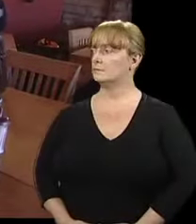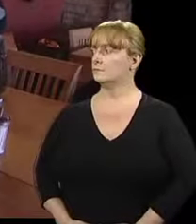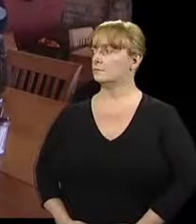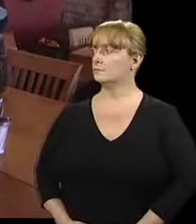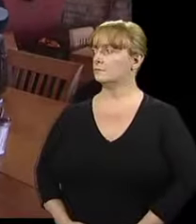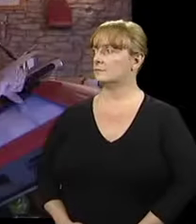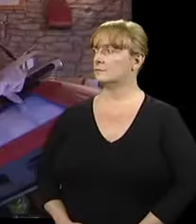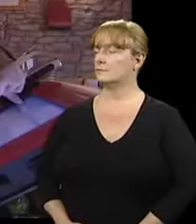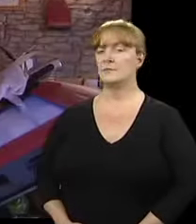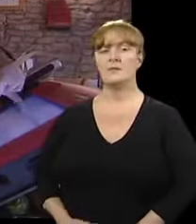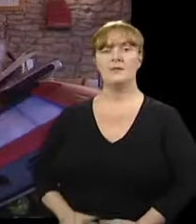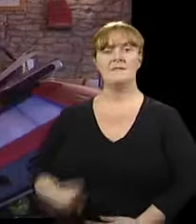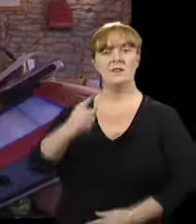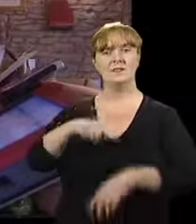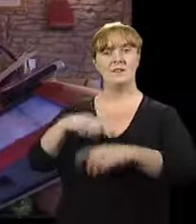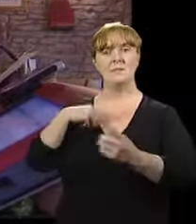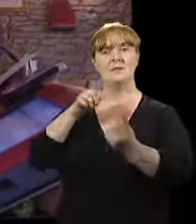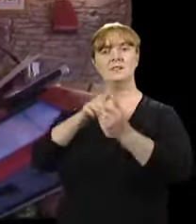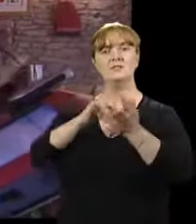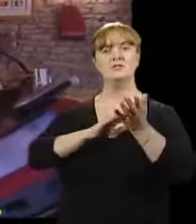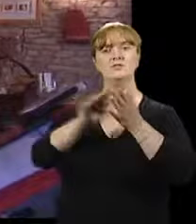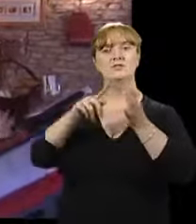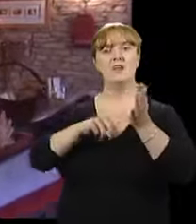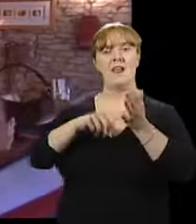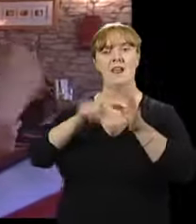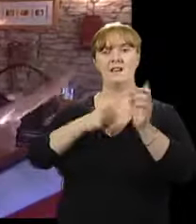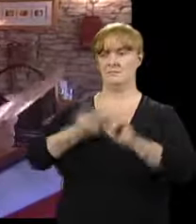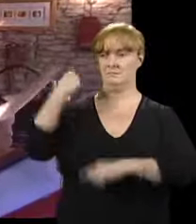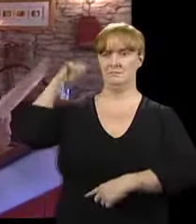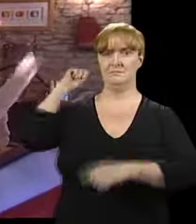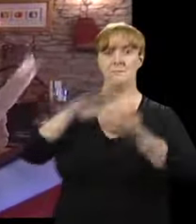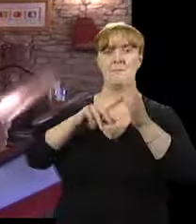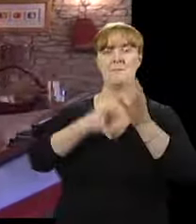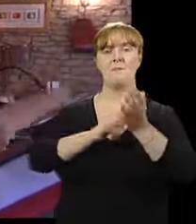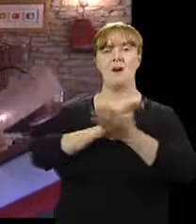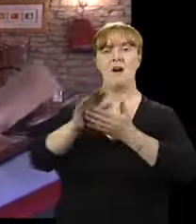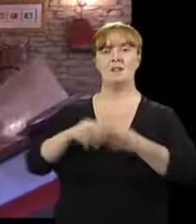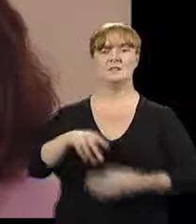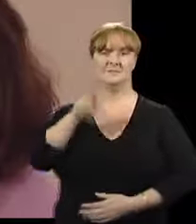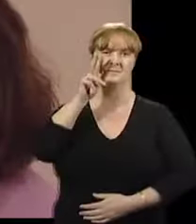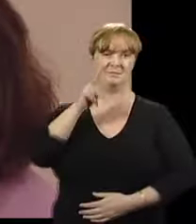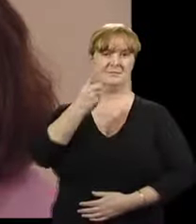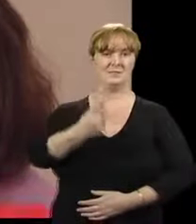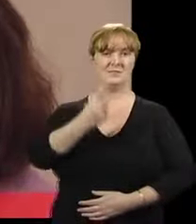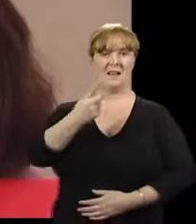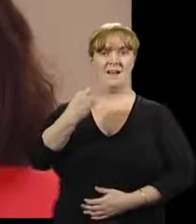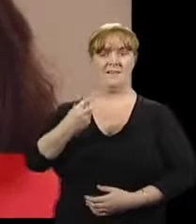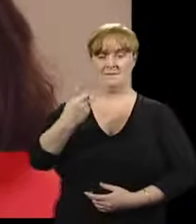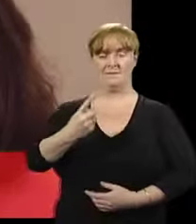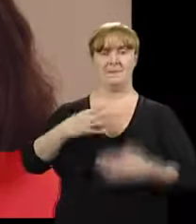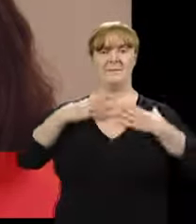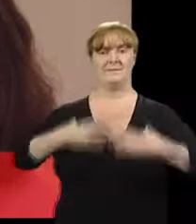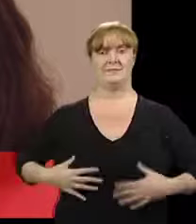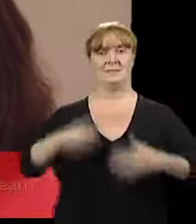My first exposure to Shelly was back in March of this year. Obviously if you've seen Shelly, she presents with physical